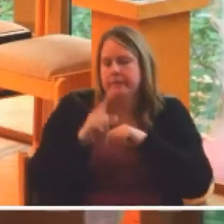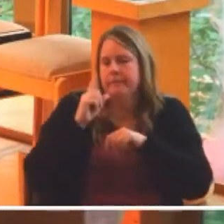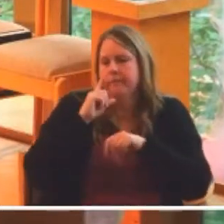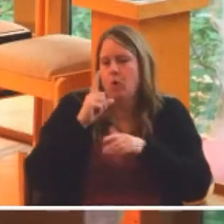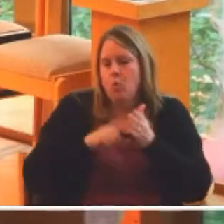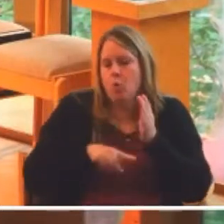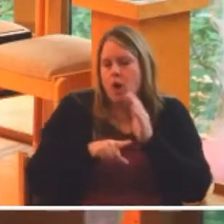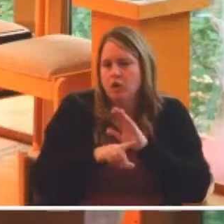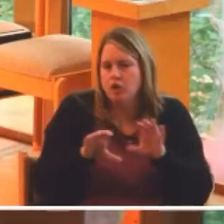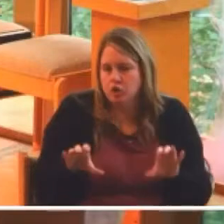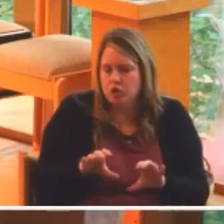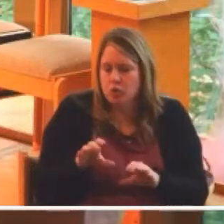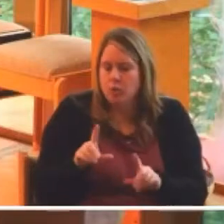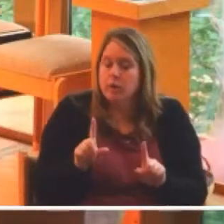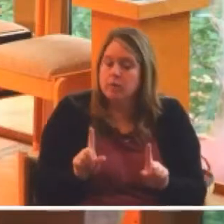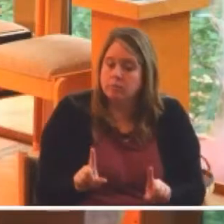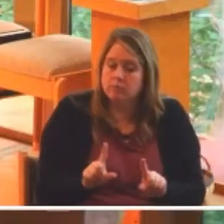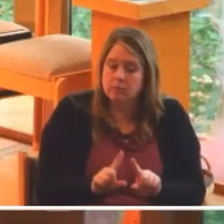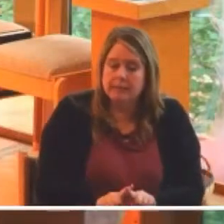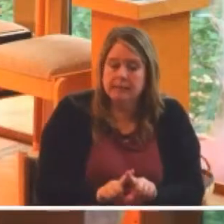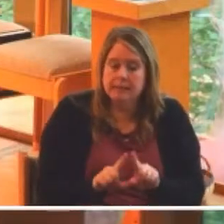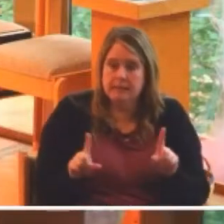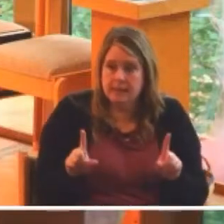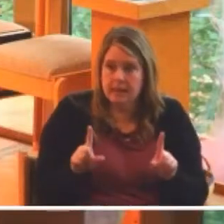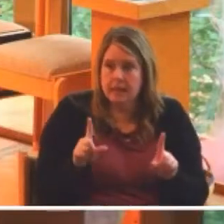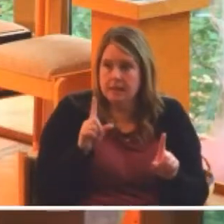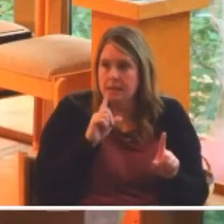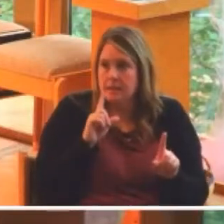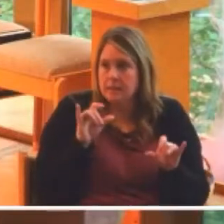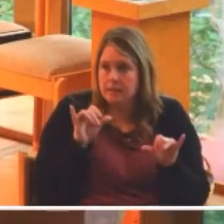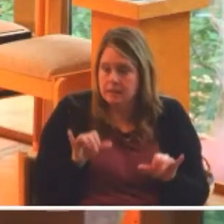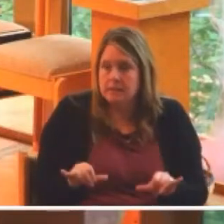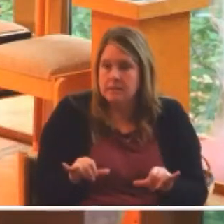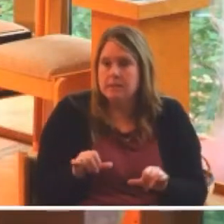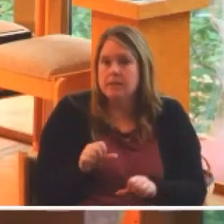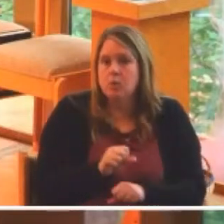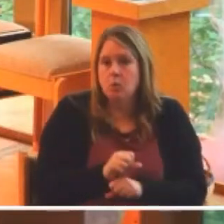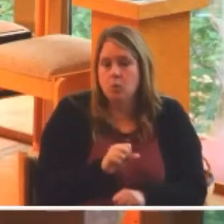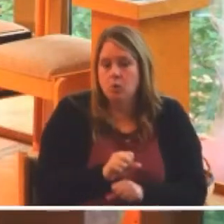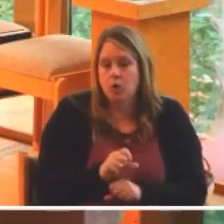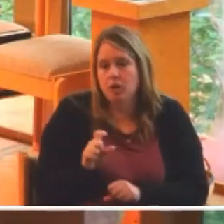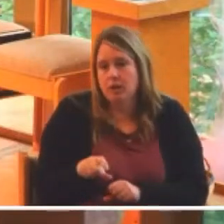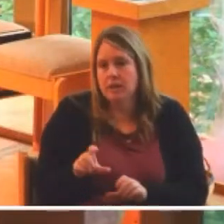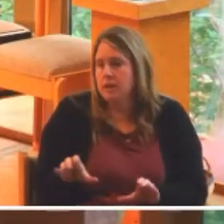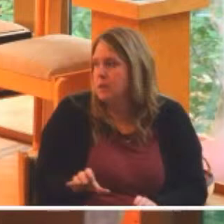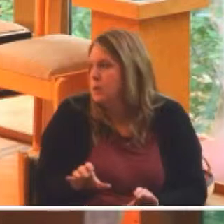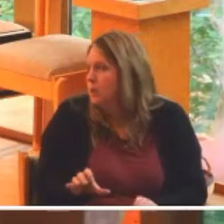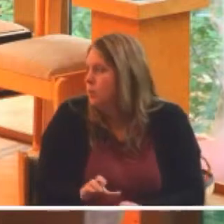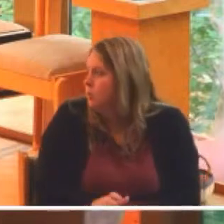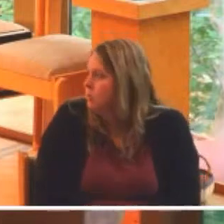that you are doing, and yet it is still work that you need to do.